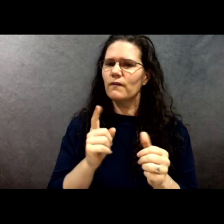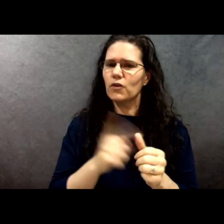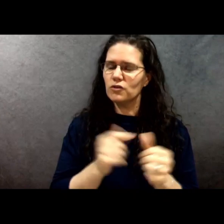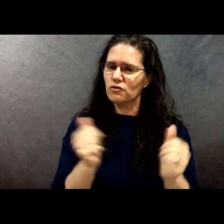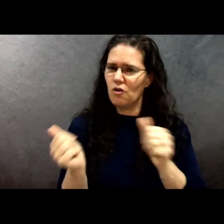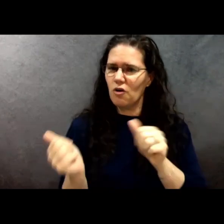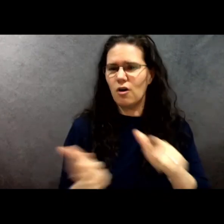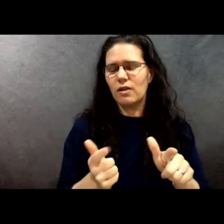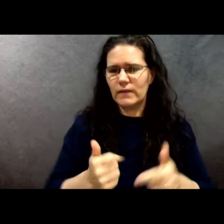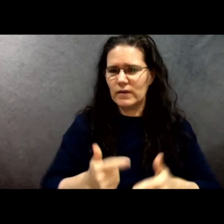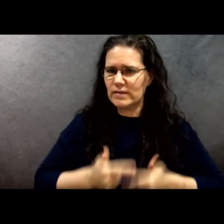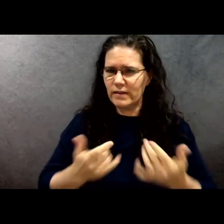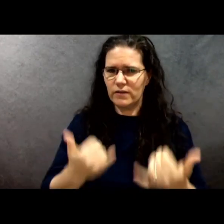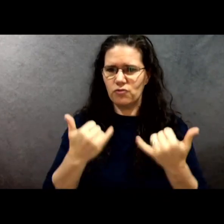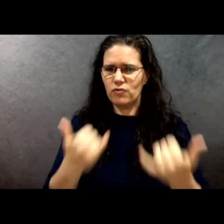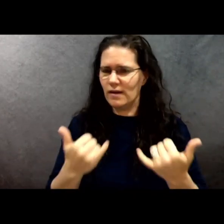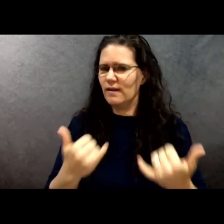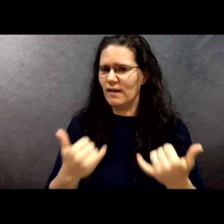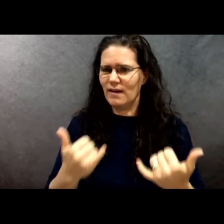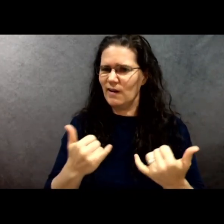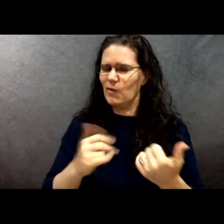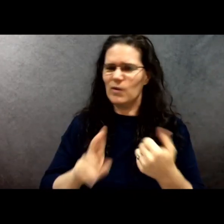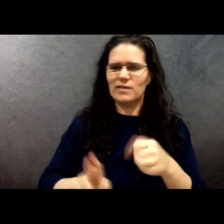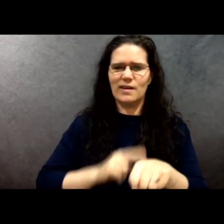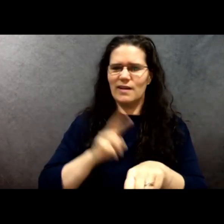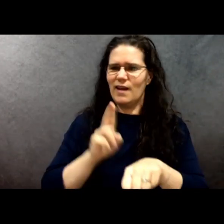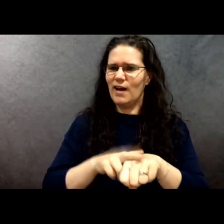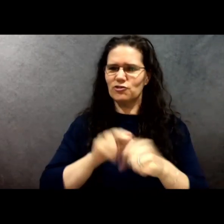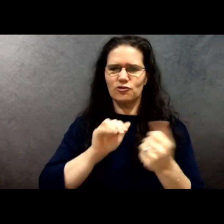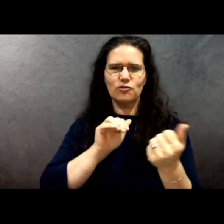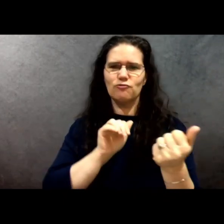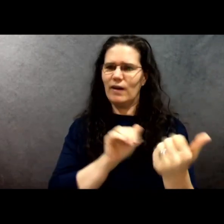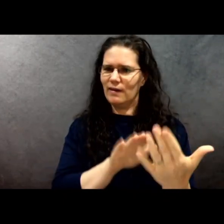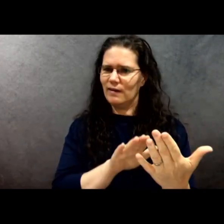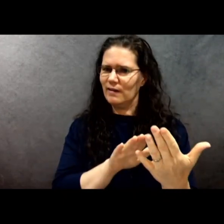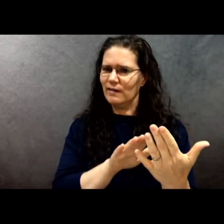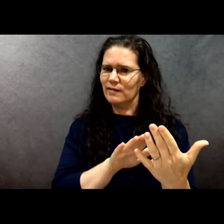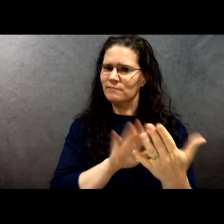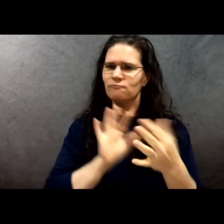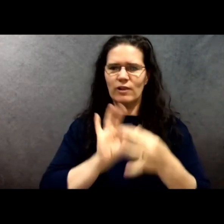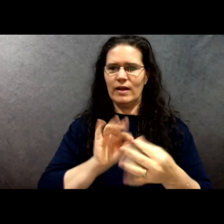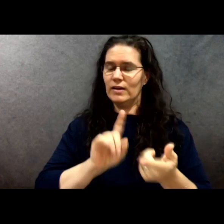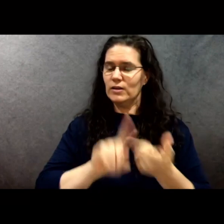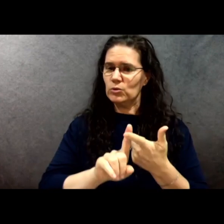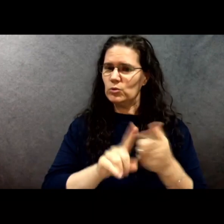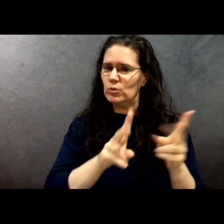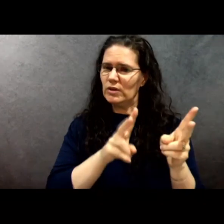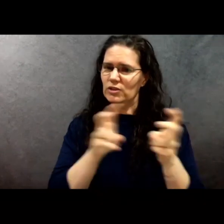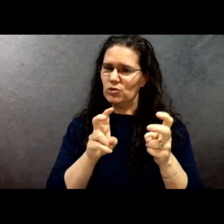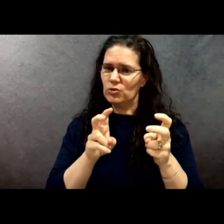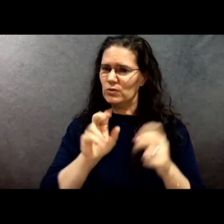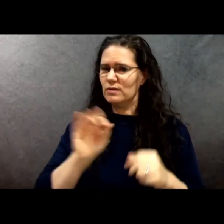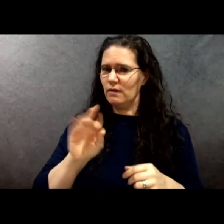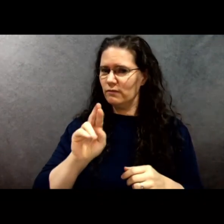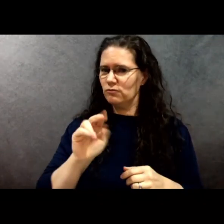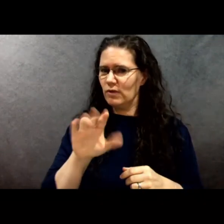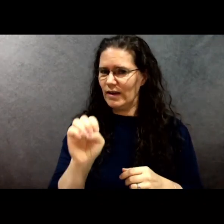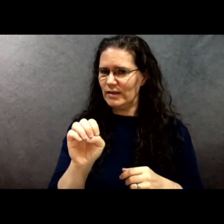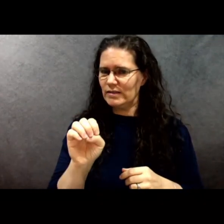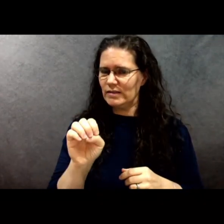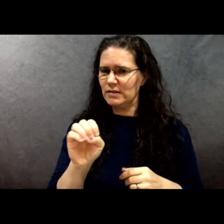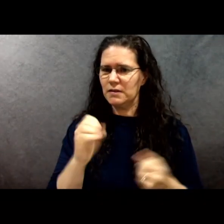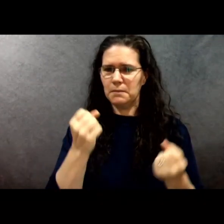in a moment of national reckoning around issues of race, which has brought to the forefront many